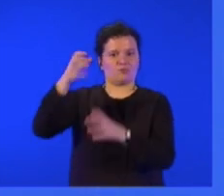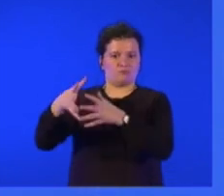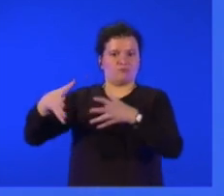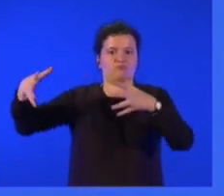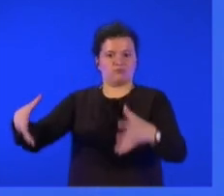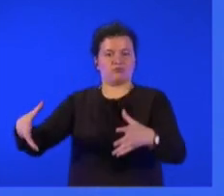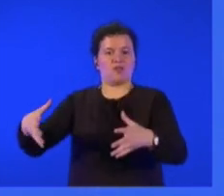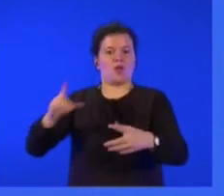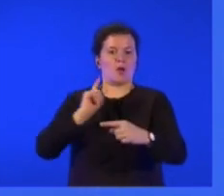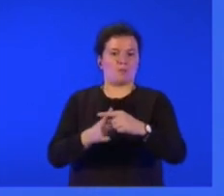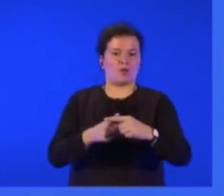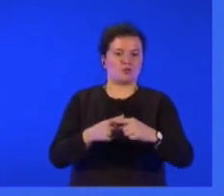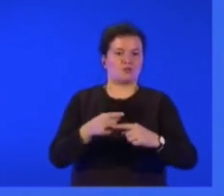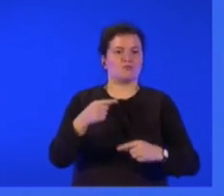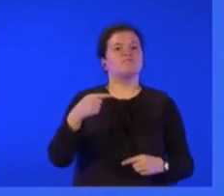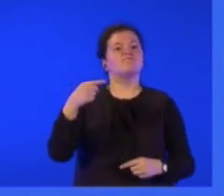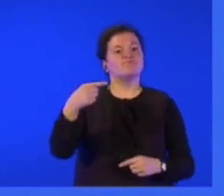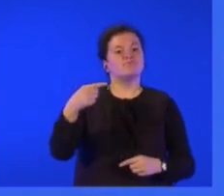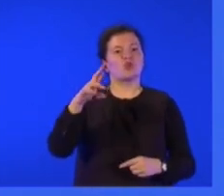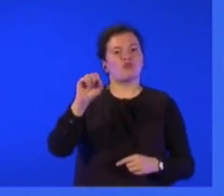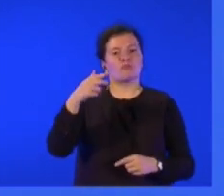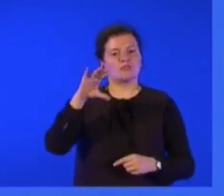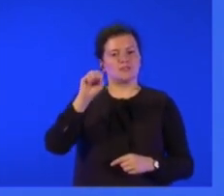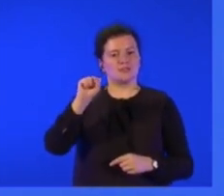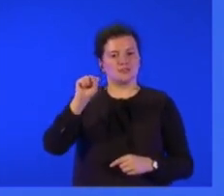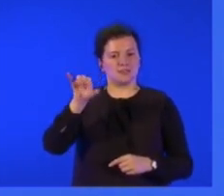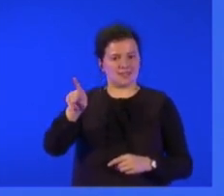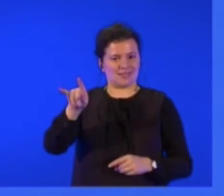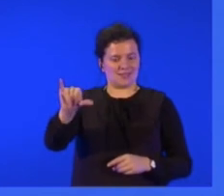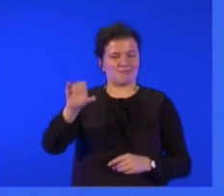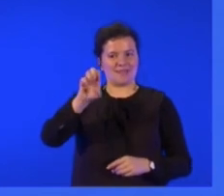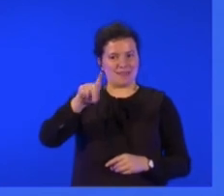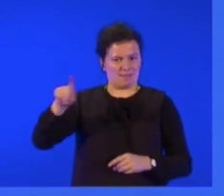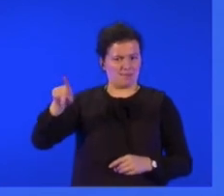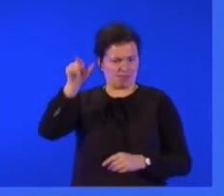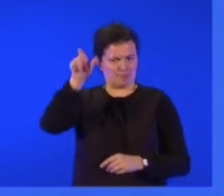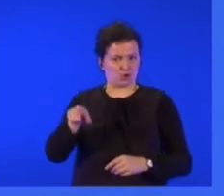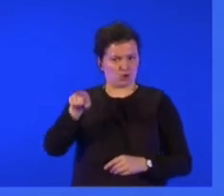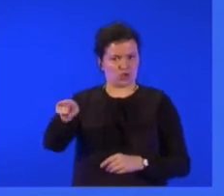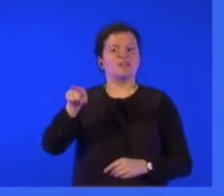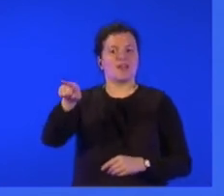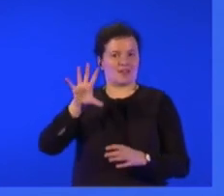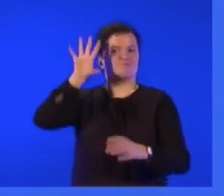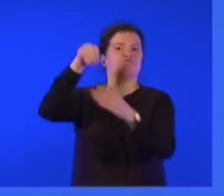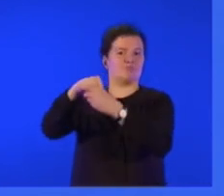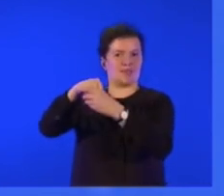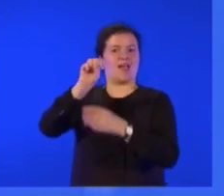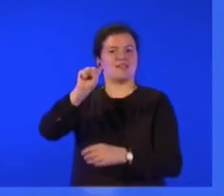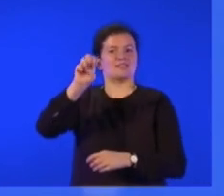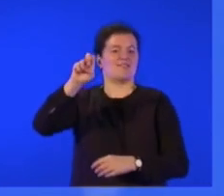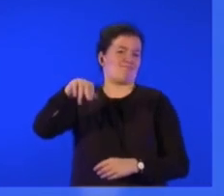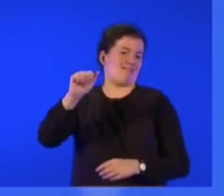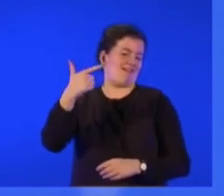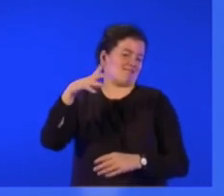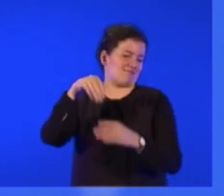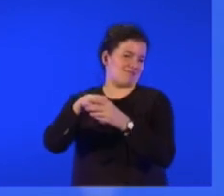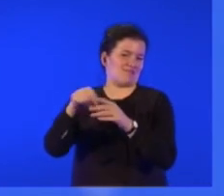Senate Speaker, Tomasz Grodzki, our civic platform and EPP colleague. And it's a success. That brings hope, for